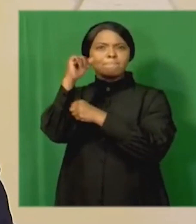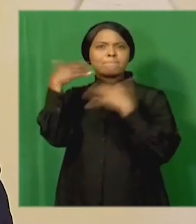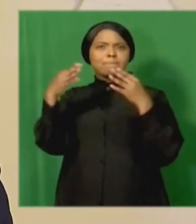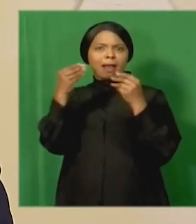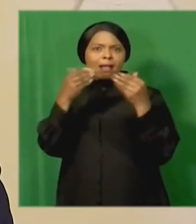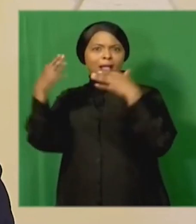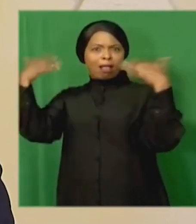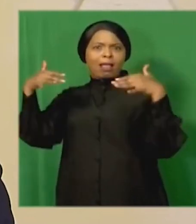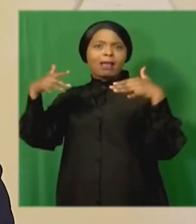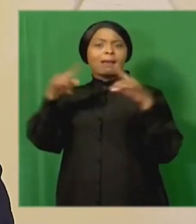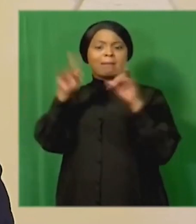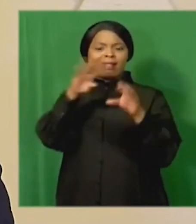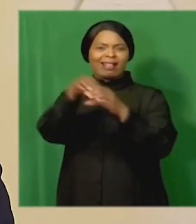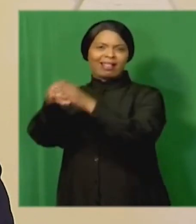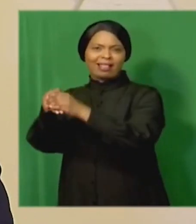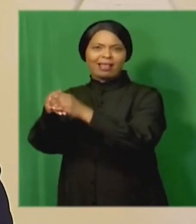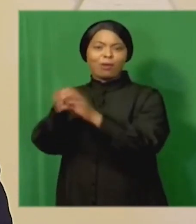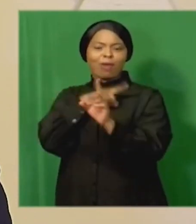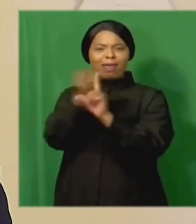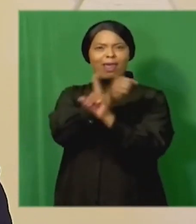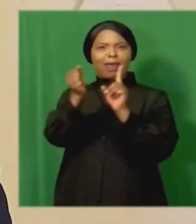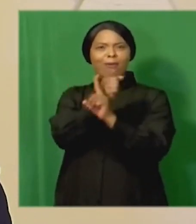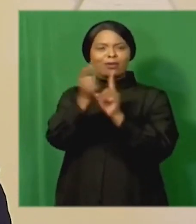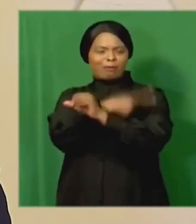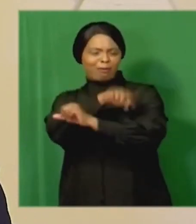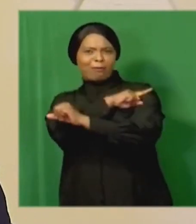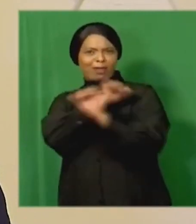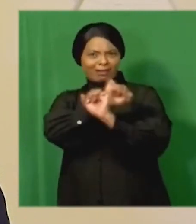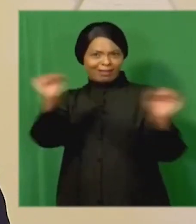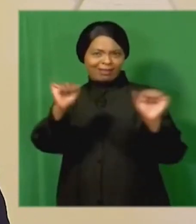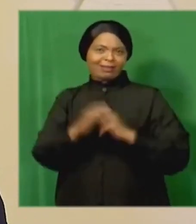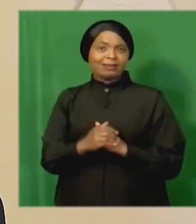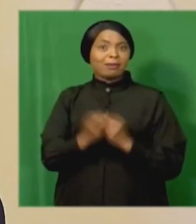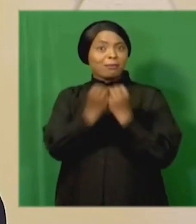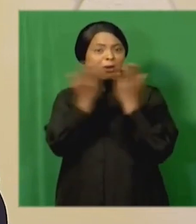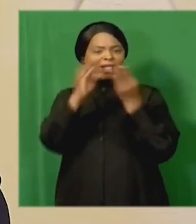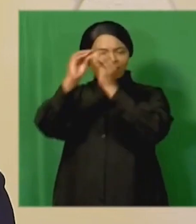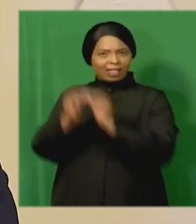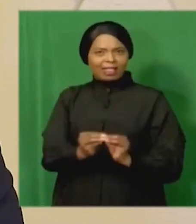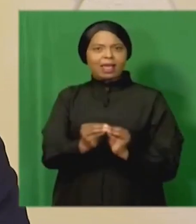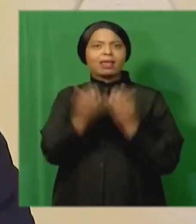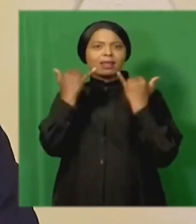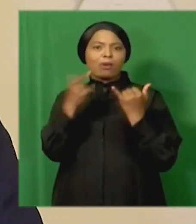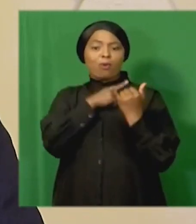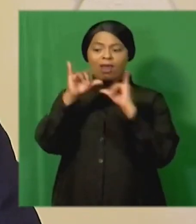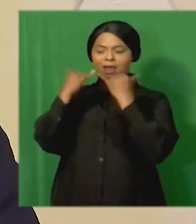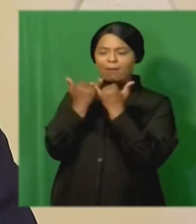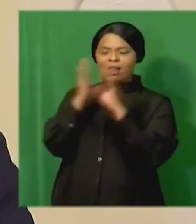to address some of the abuses by private companies amendments will be made